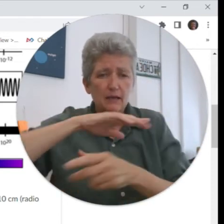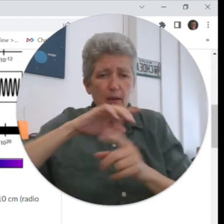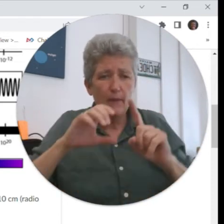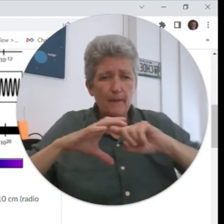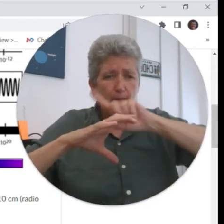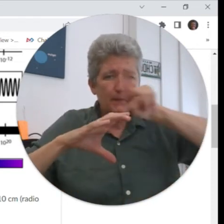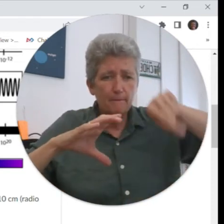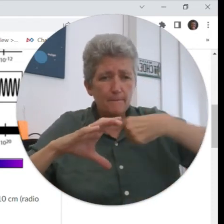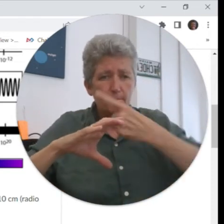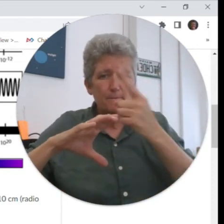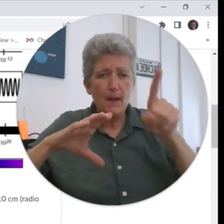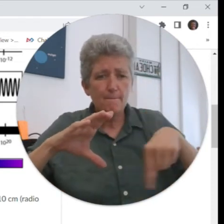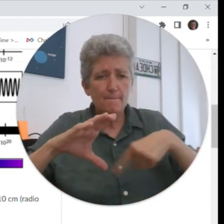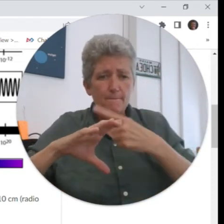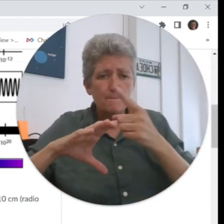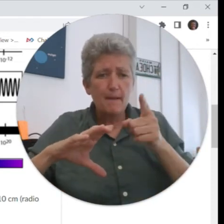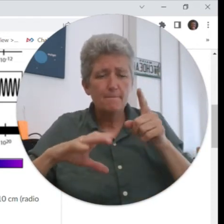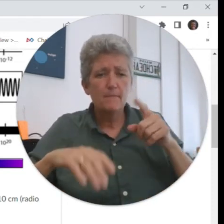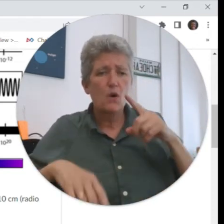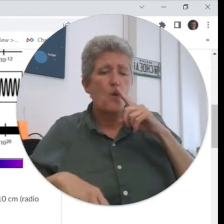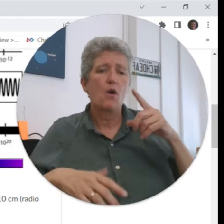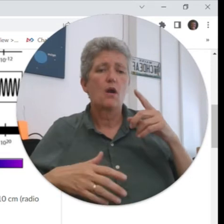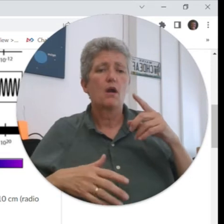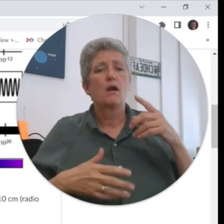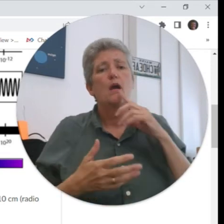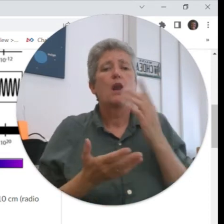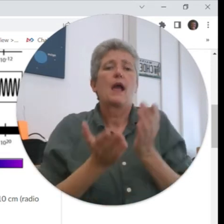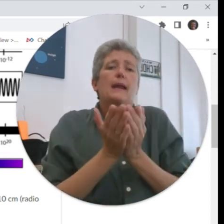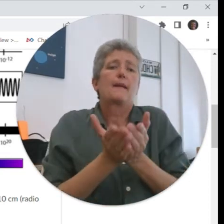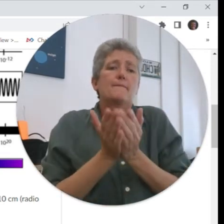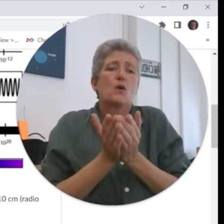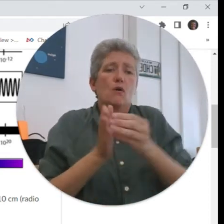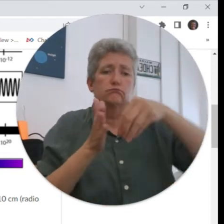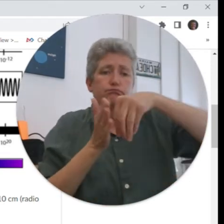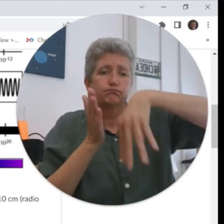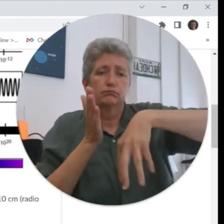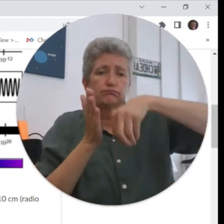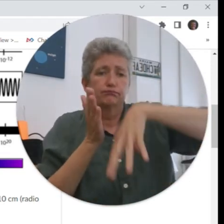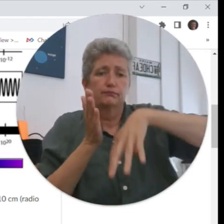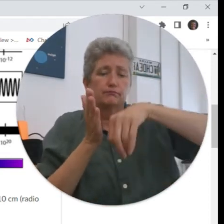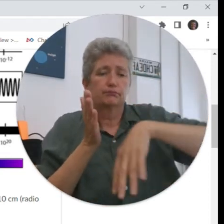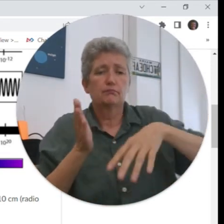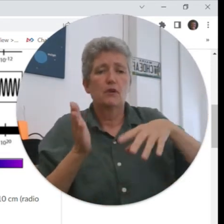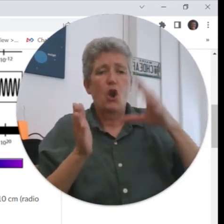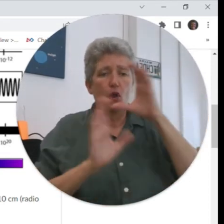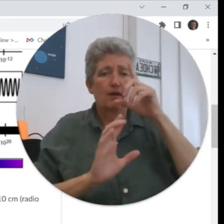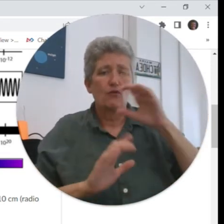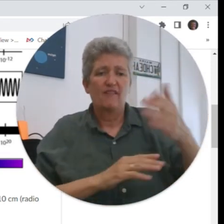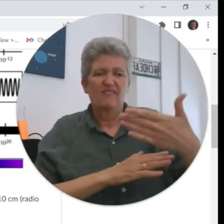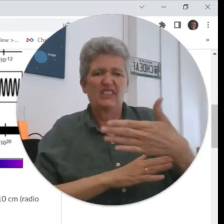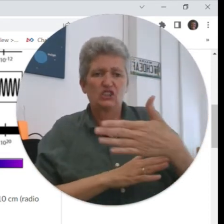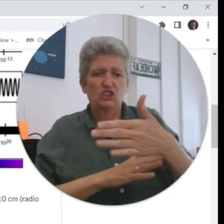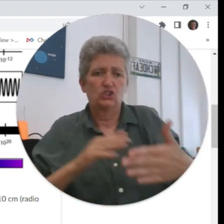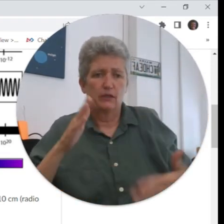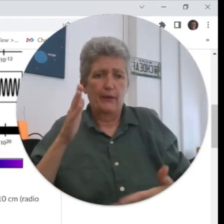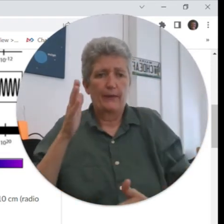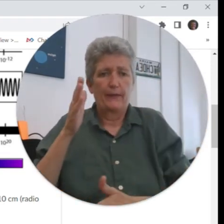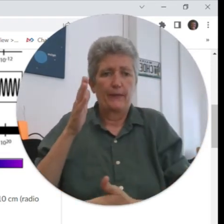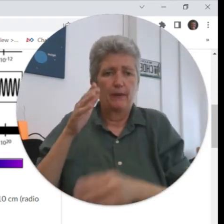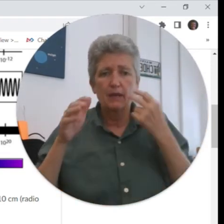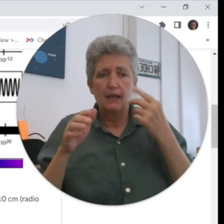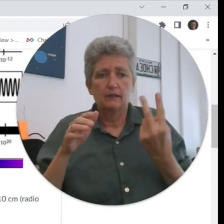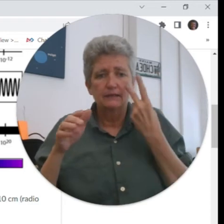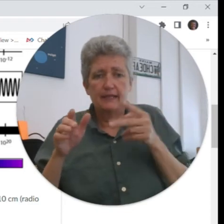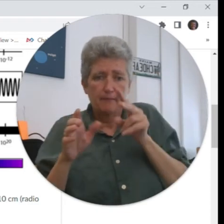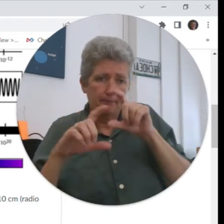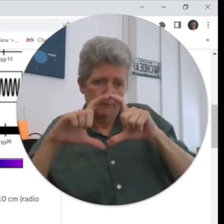or sonar like on boats you know they're sending down signals